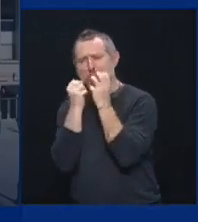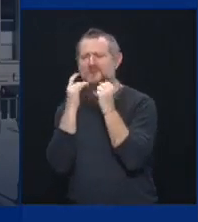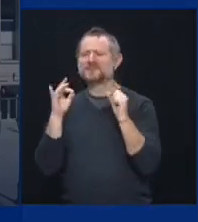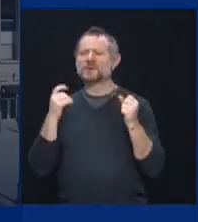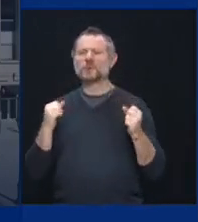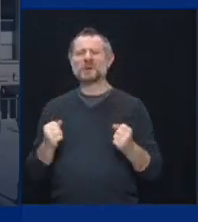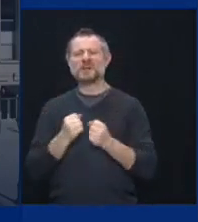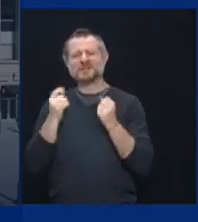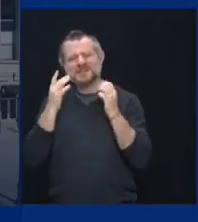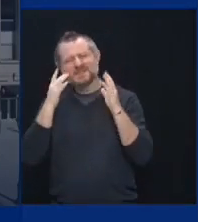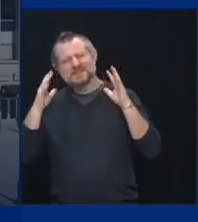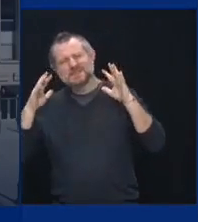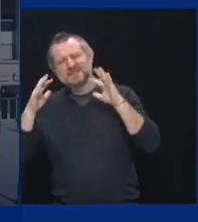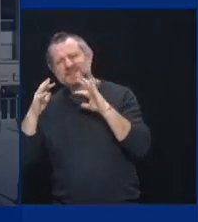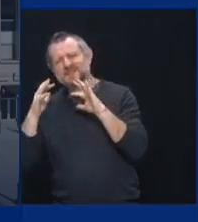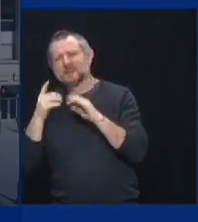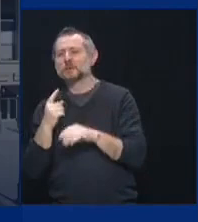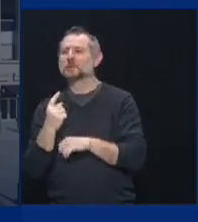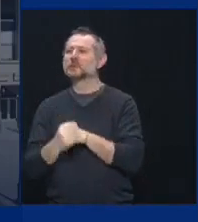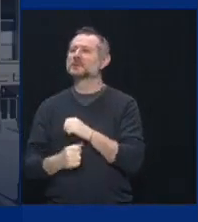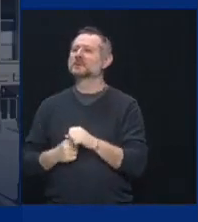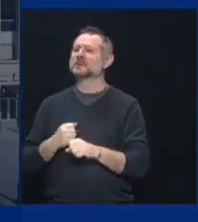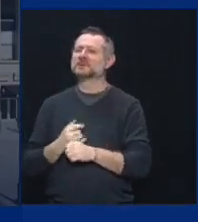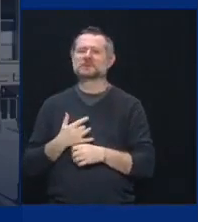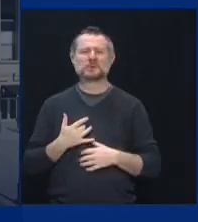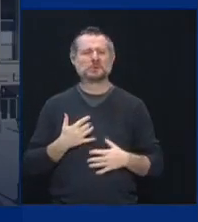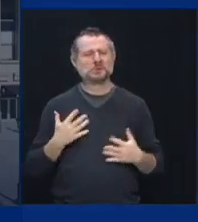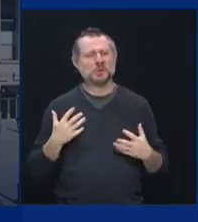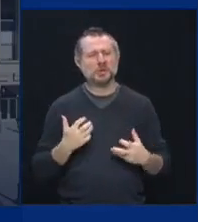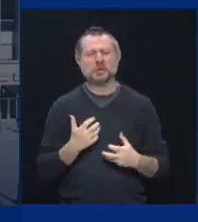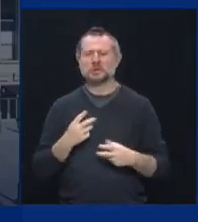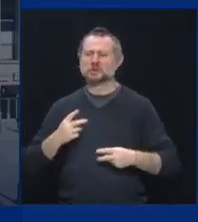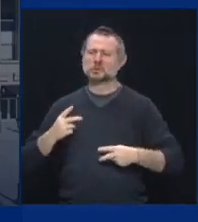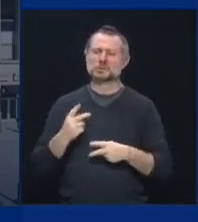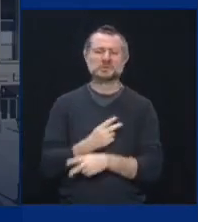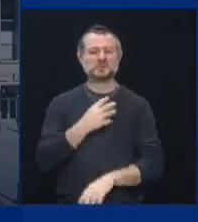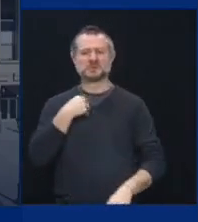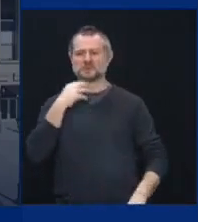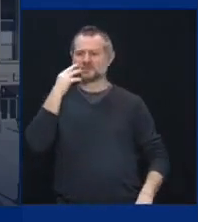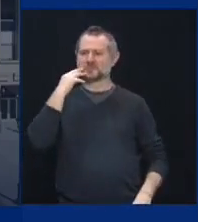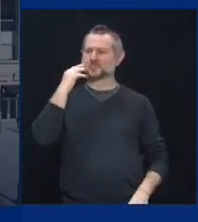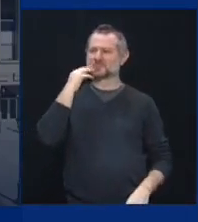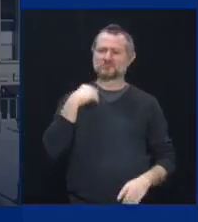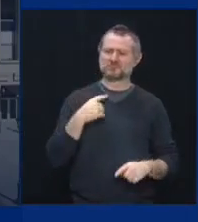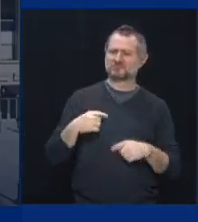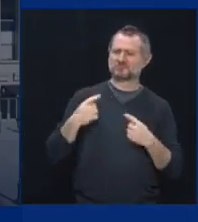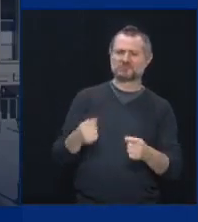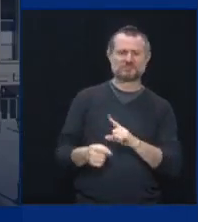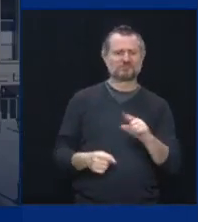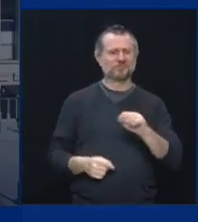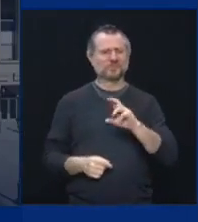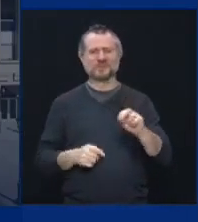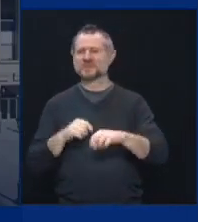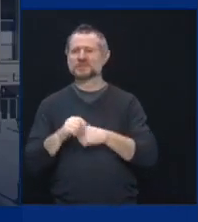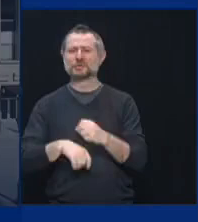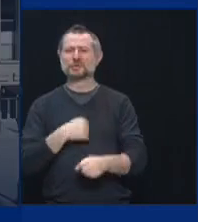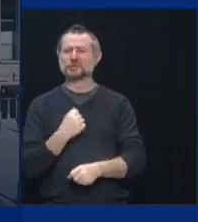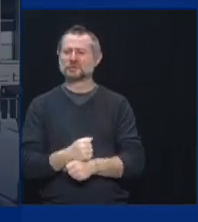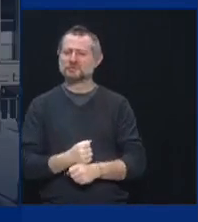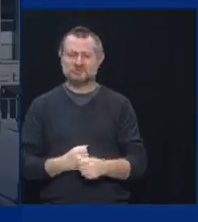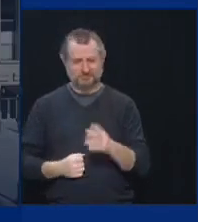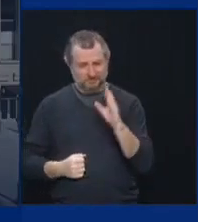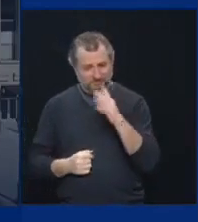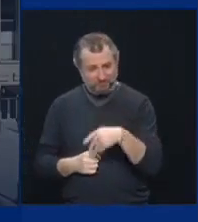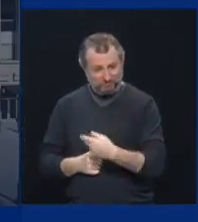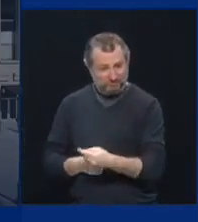It's been the darkest experience we've gone through in generations. Let's be honest. You'd have to